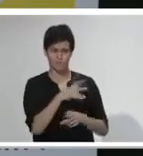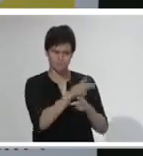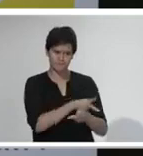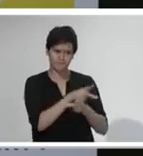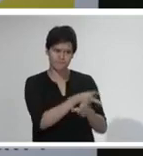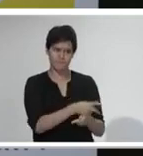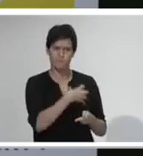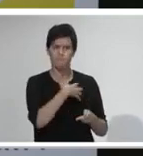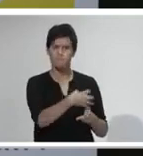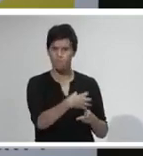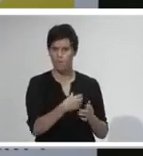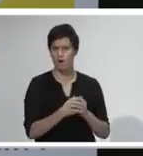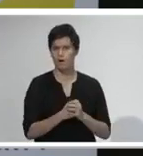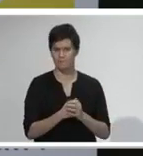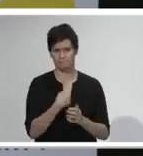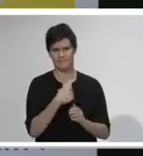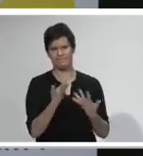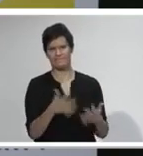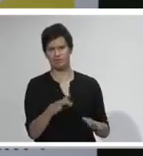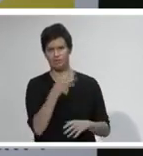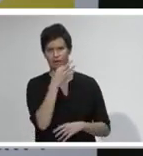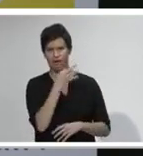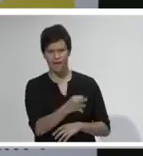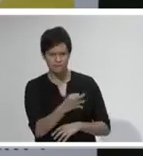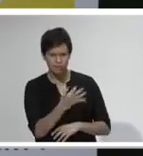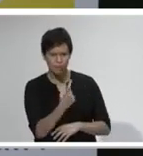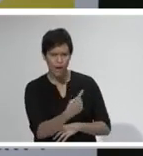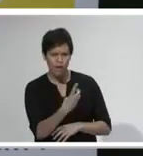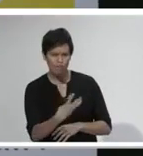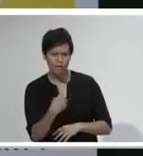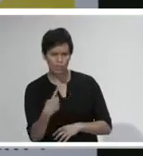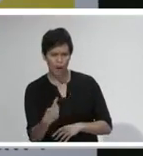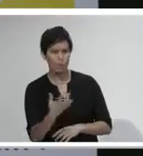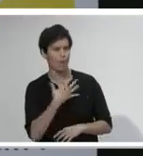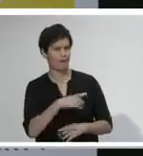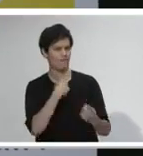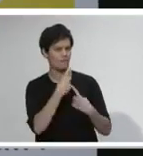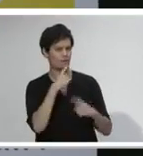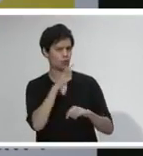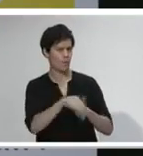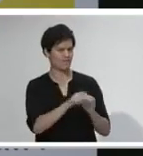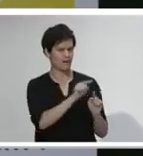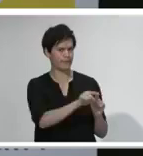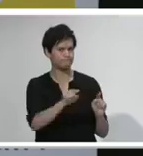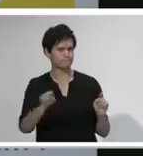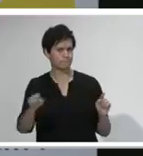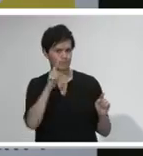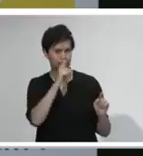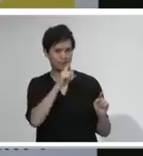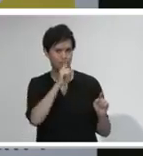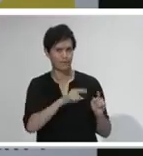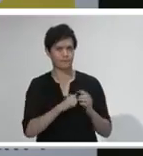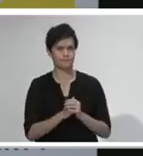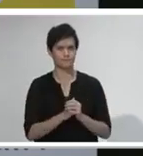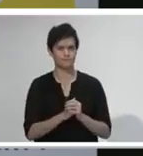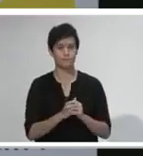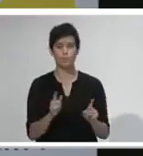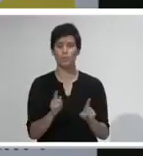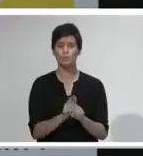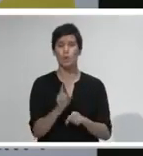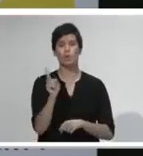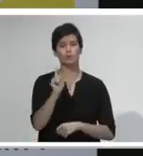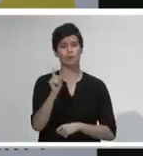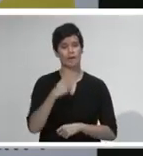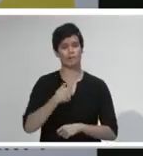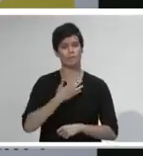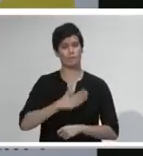of that new number of 131. And finally, I just want to thank today the many people working in